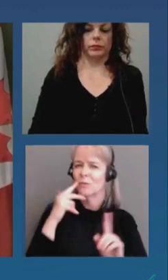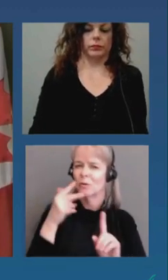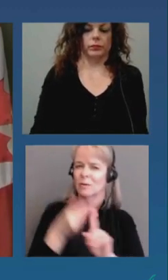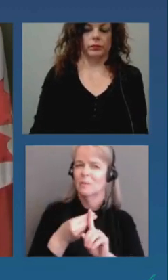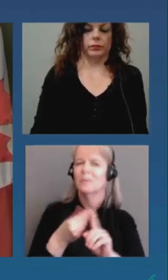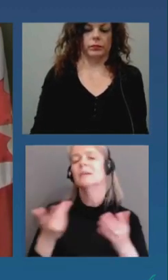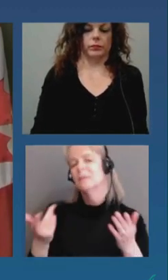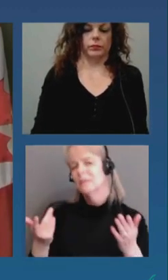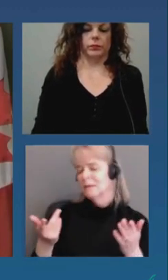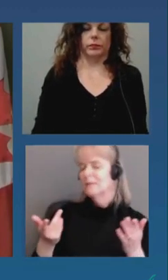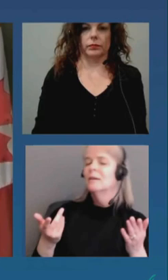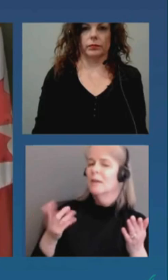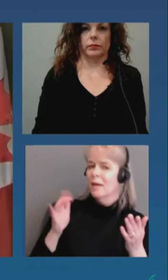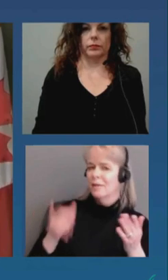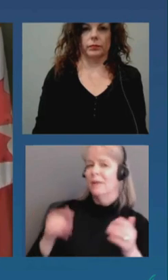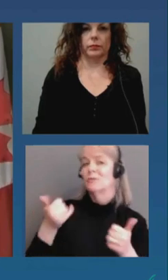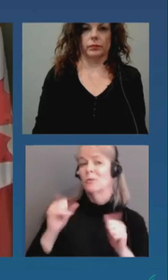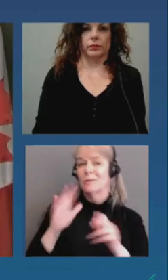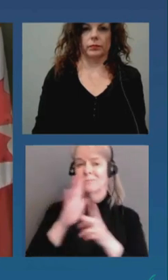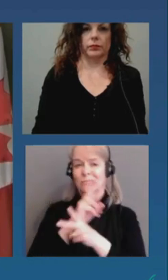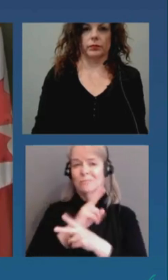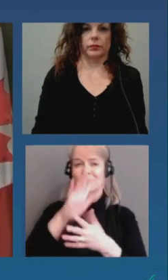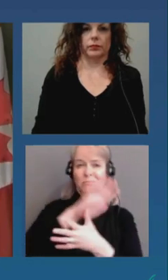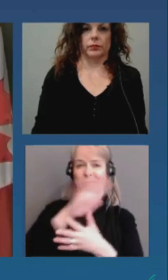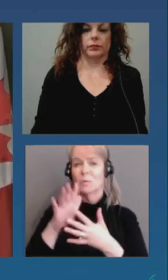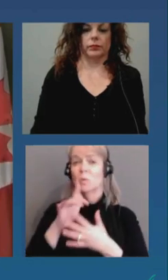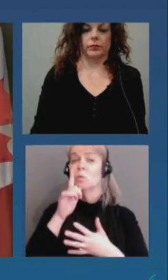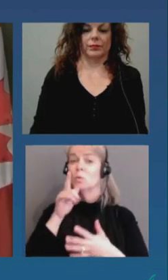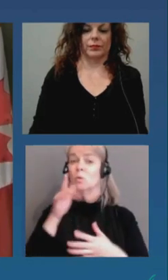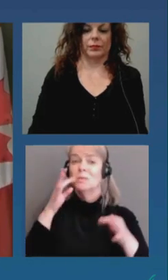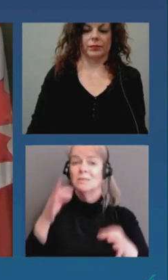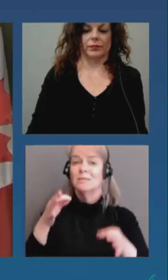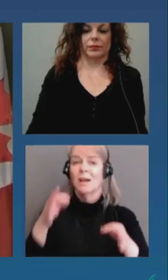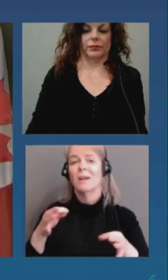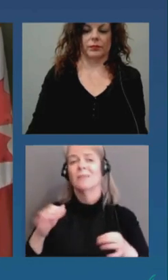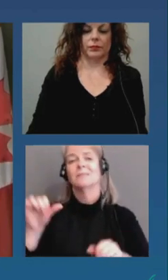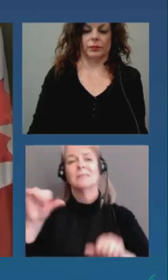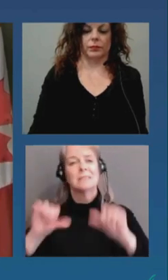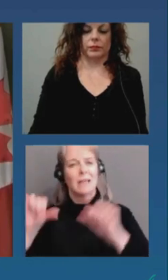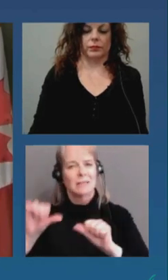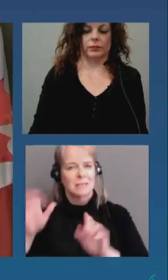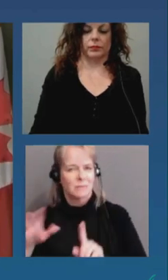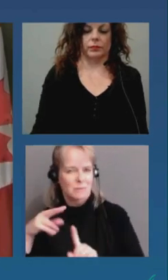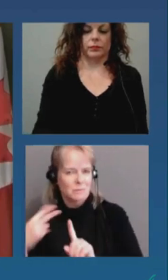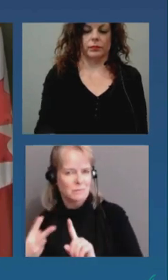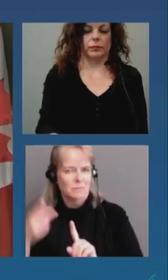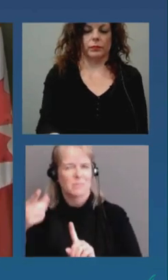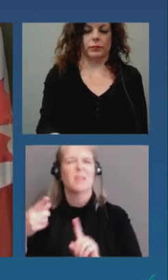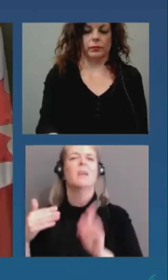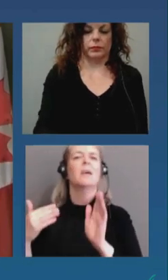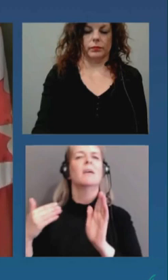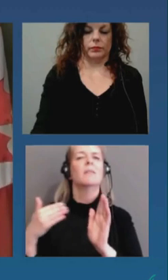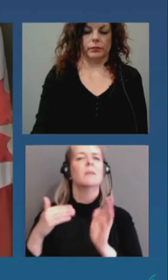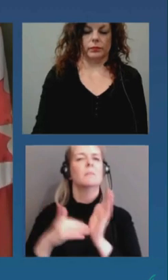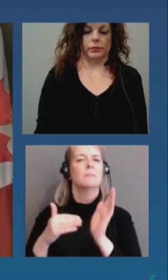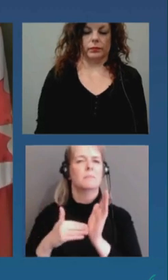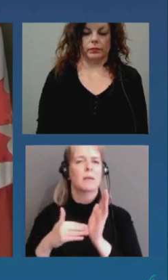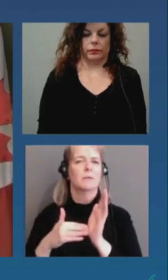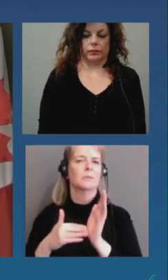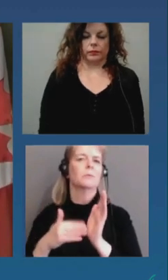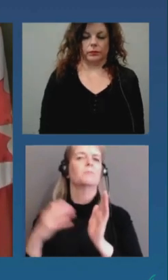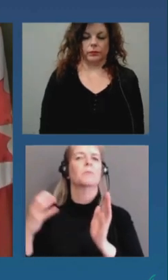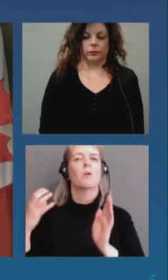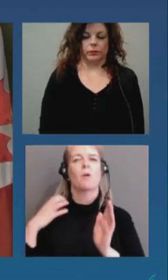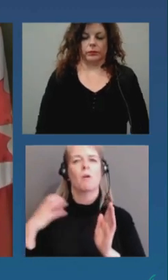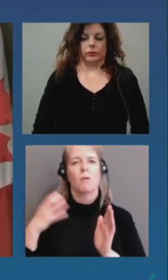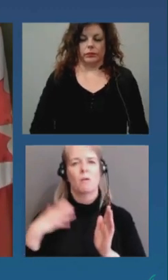um that's informed by the scientific table um by the medical officers of health um i i just uh perhaps joanne you